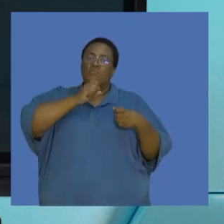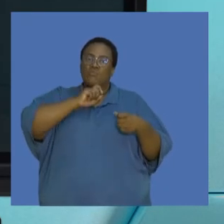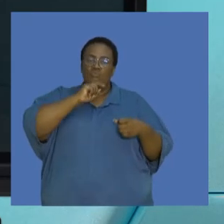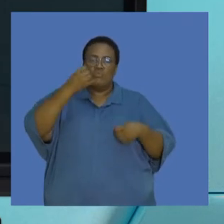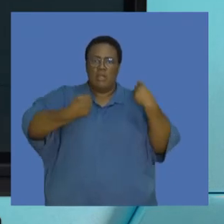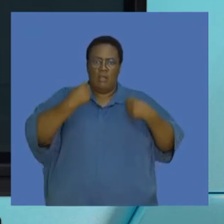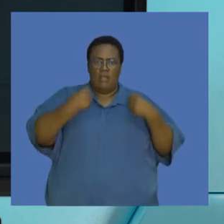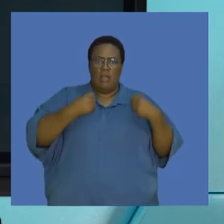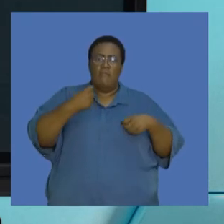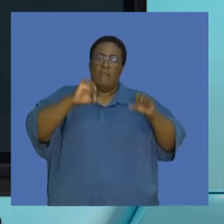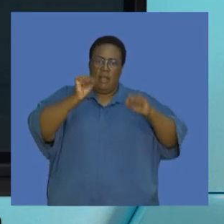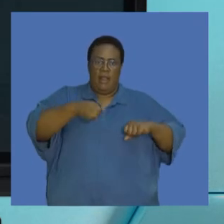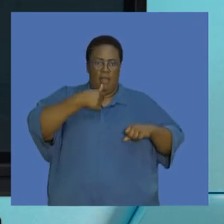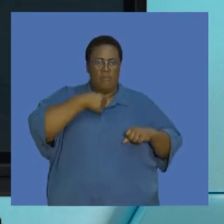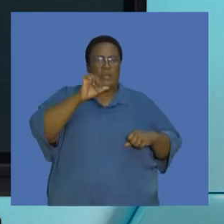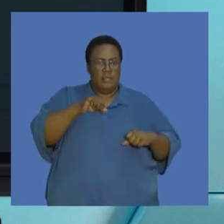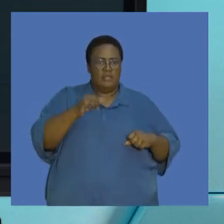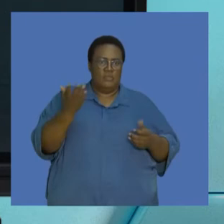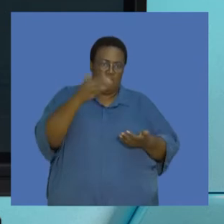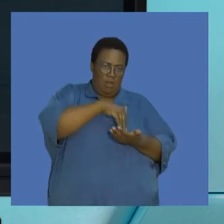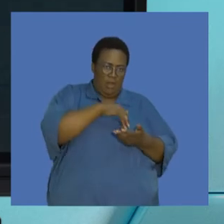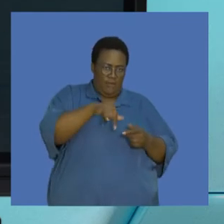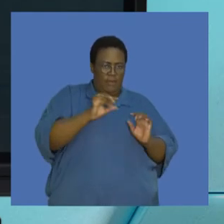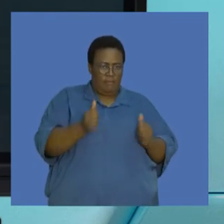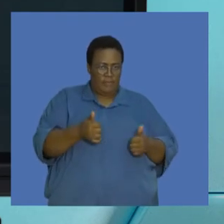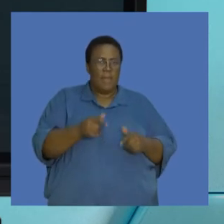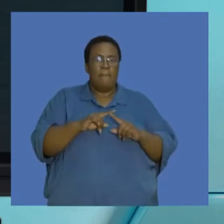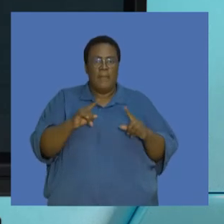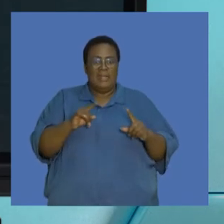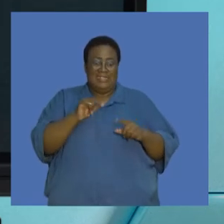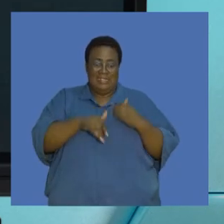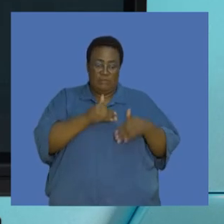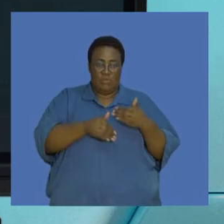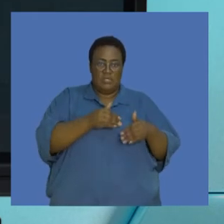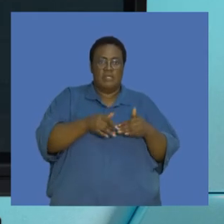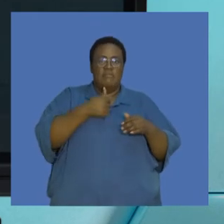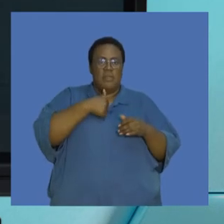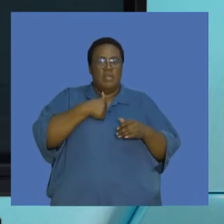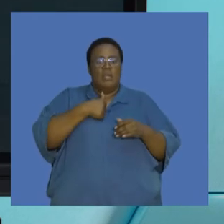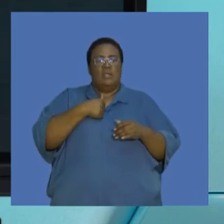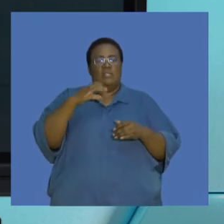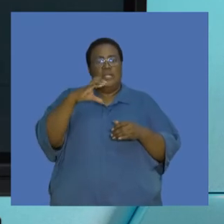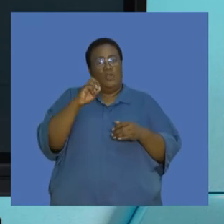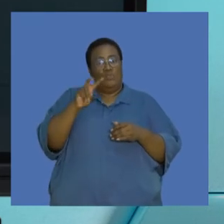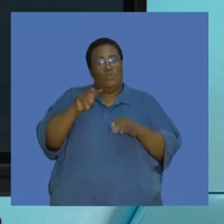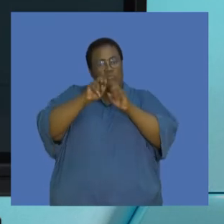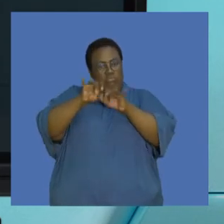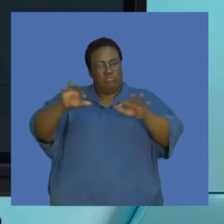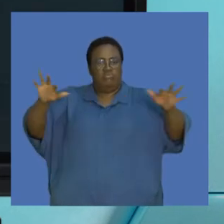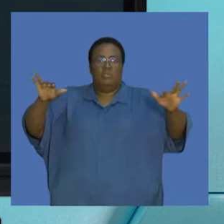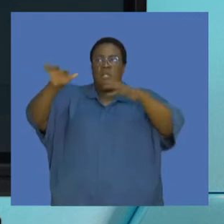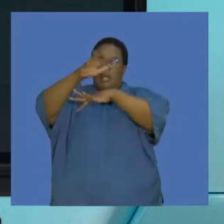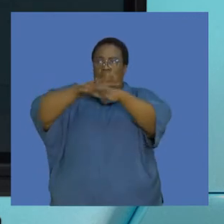That means that using a motor vehicle has allowed me to get here. In that process, I would have produced a lot of carbon dioxide